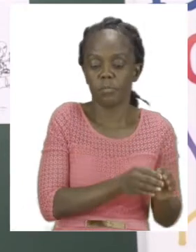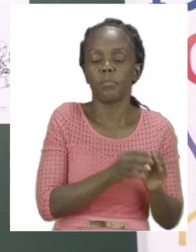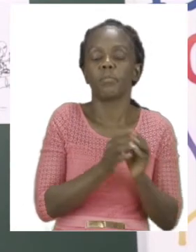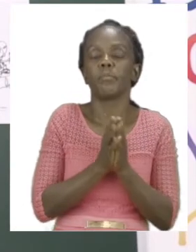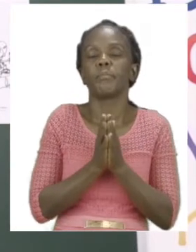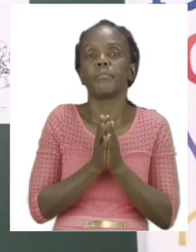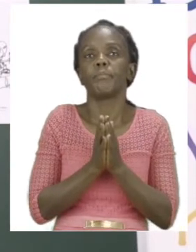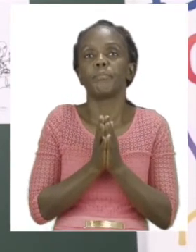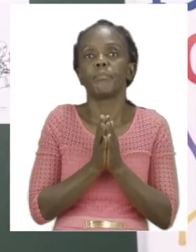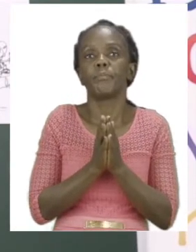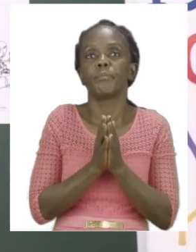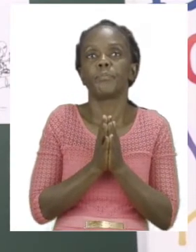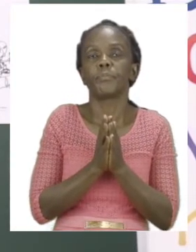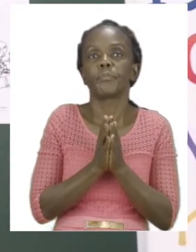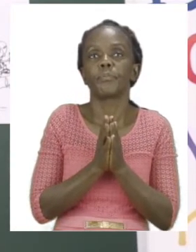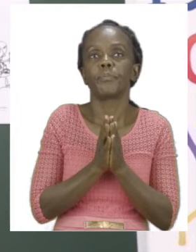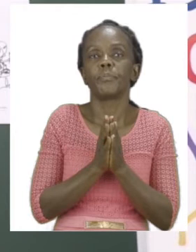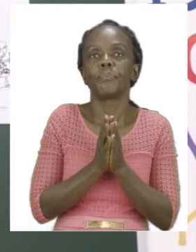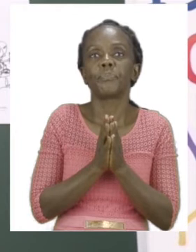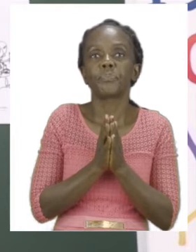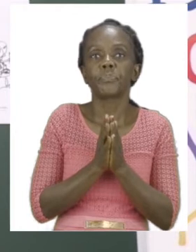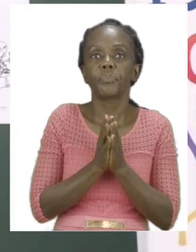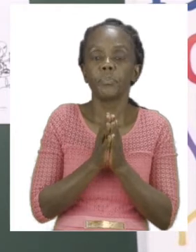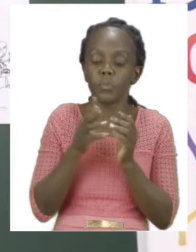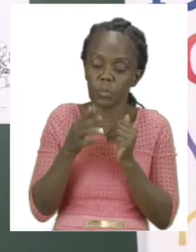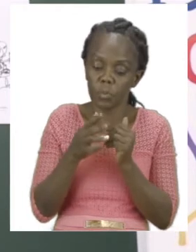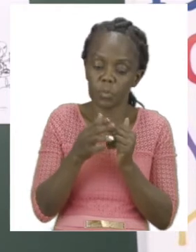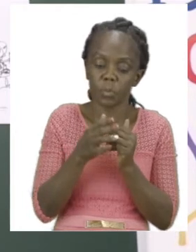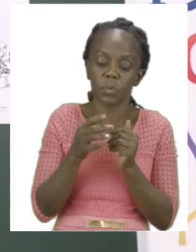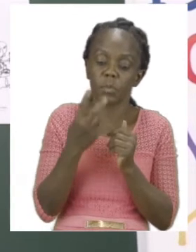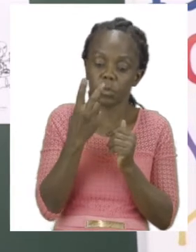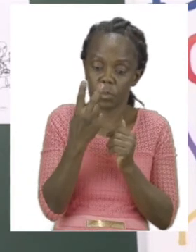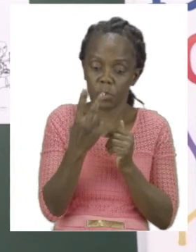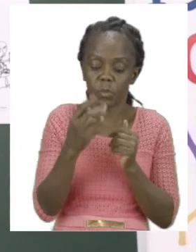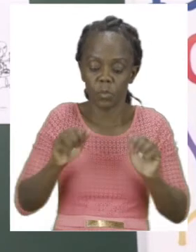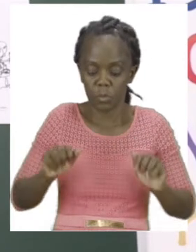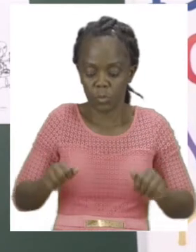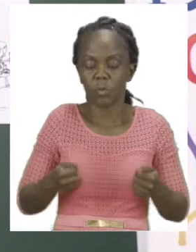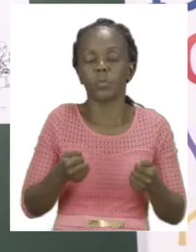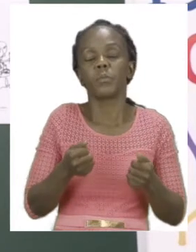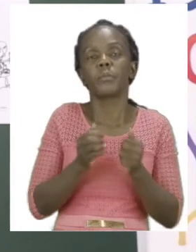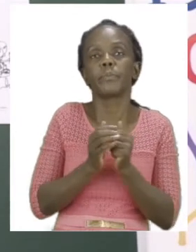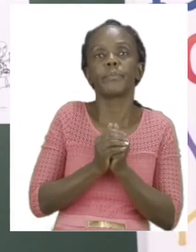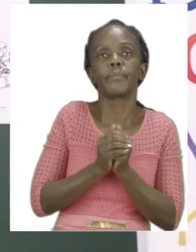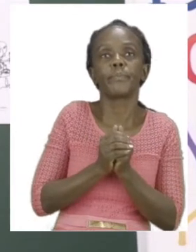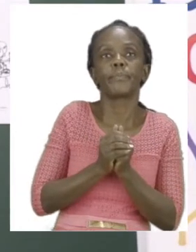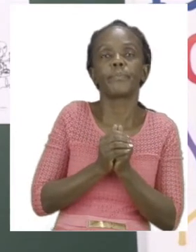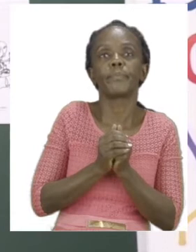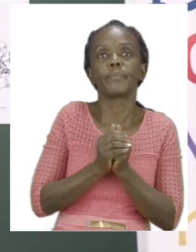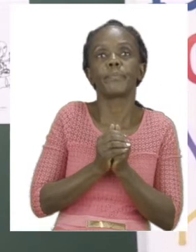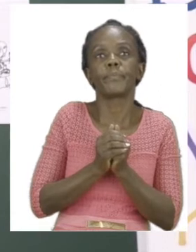It after you are done cutting out your two boys just like how I have cut out my two boys